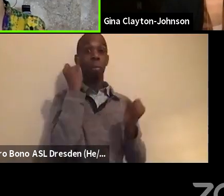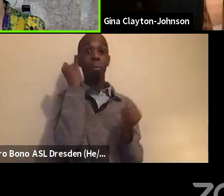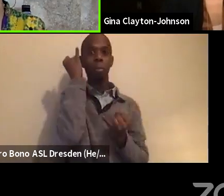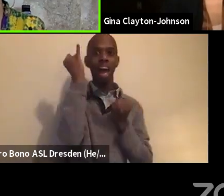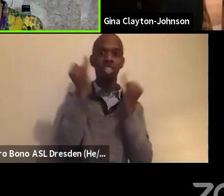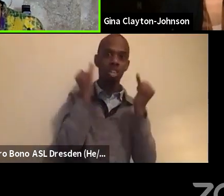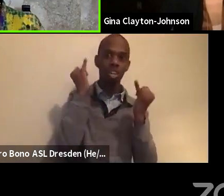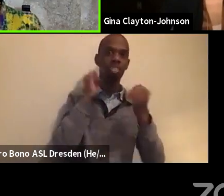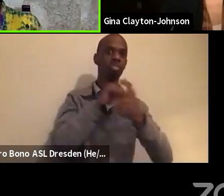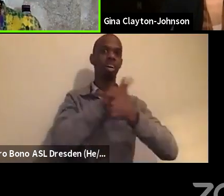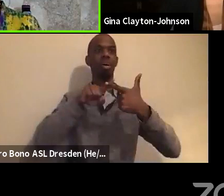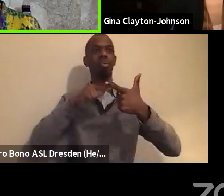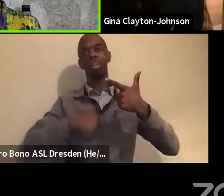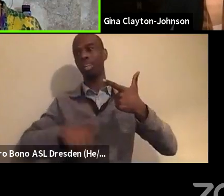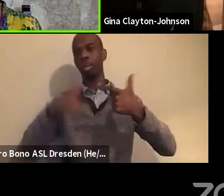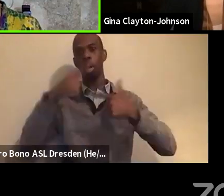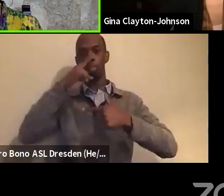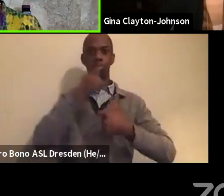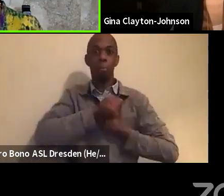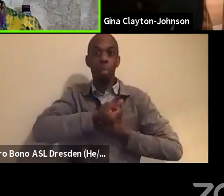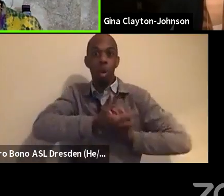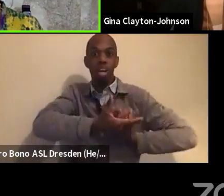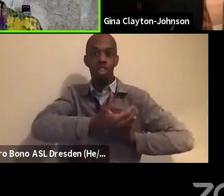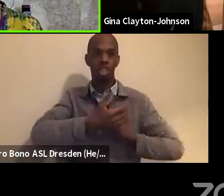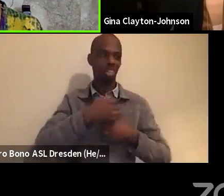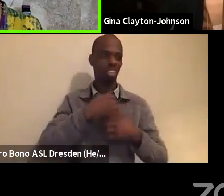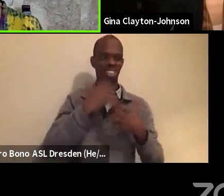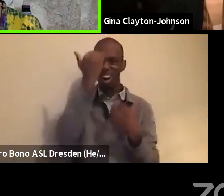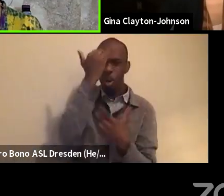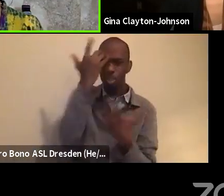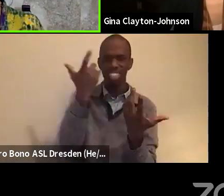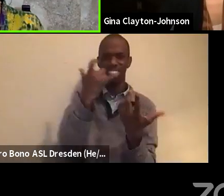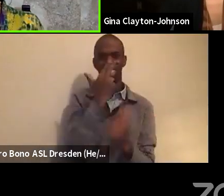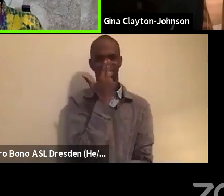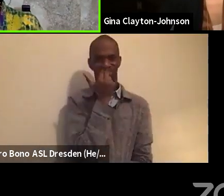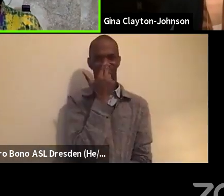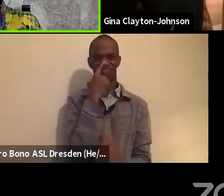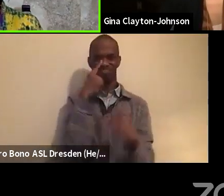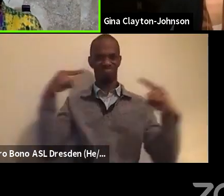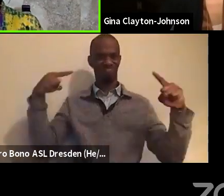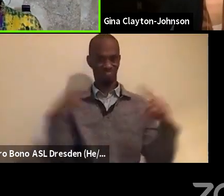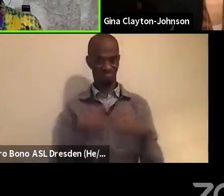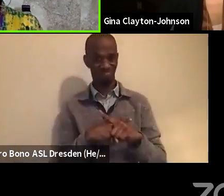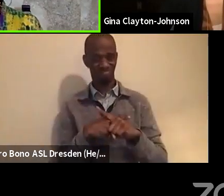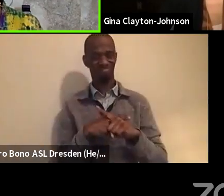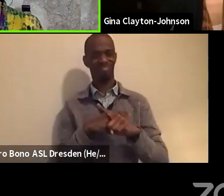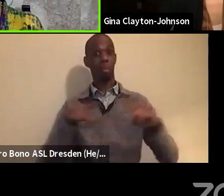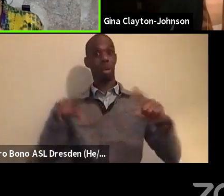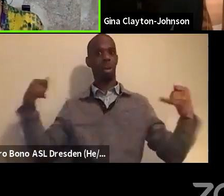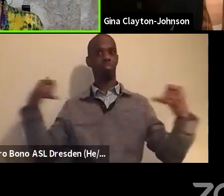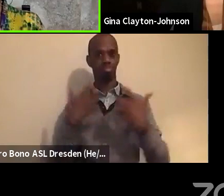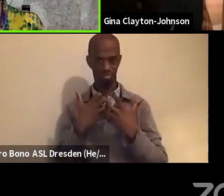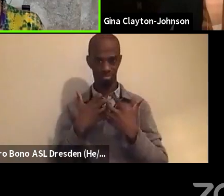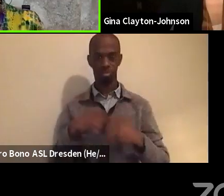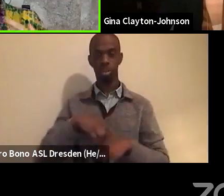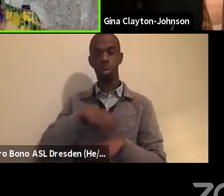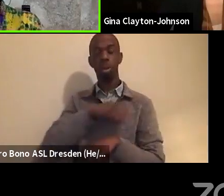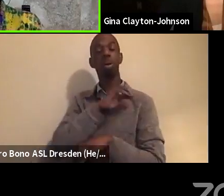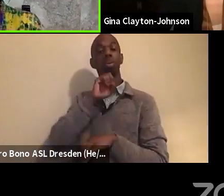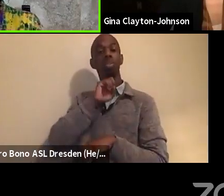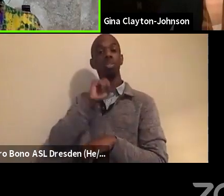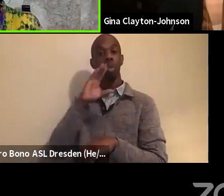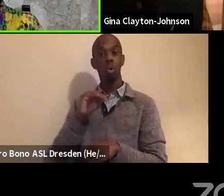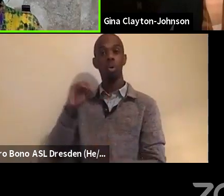right? So how did this come to you? How was this birth to you? Patrice talks about it as your baby. How did this